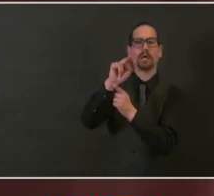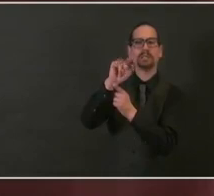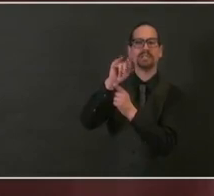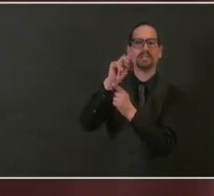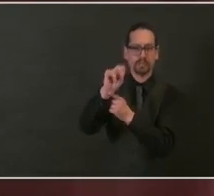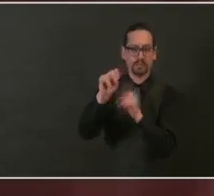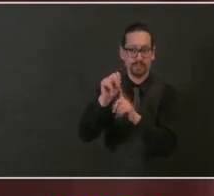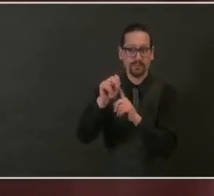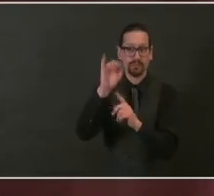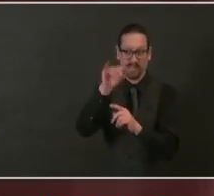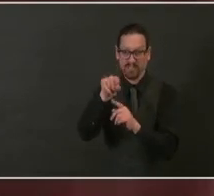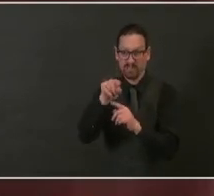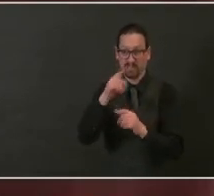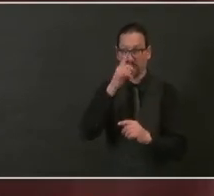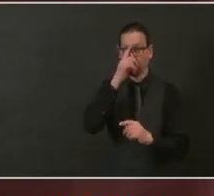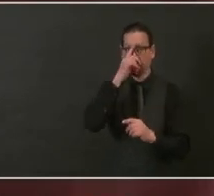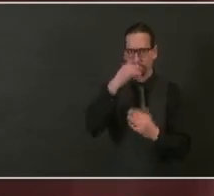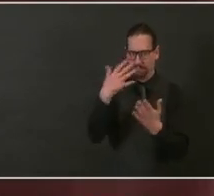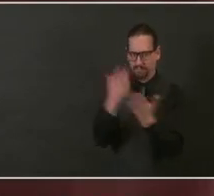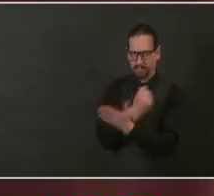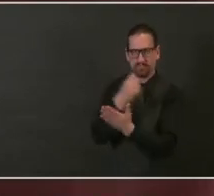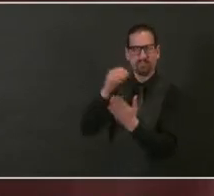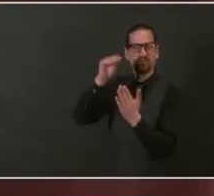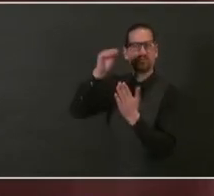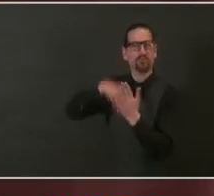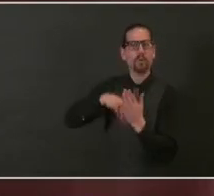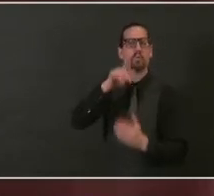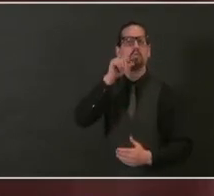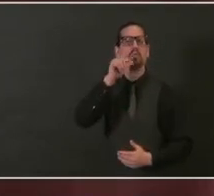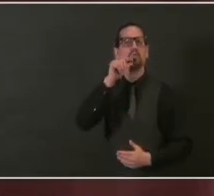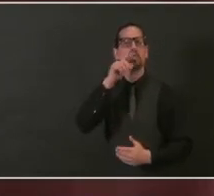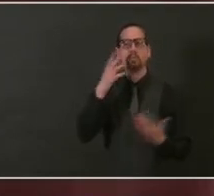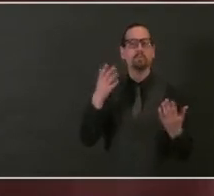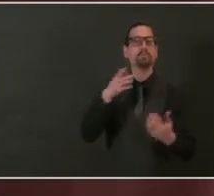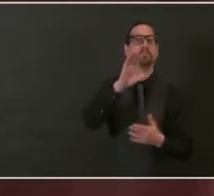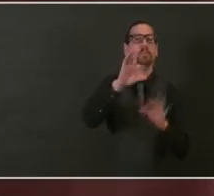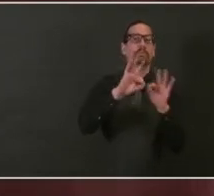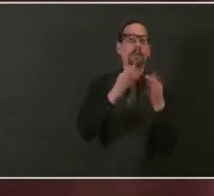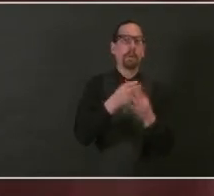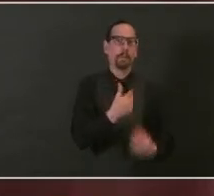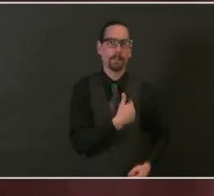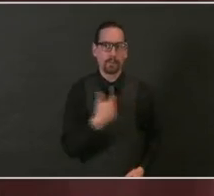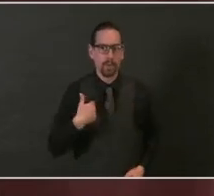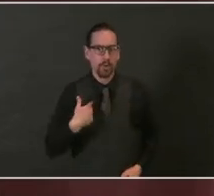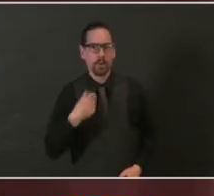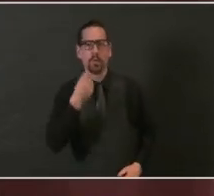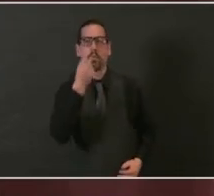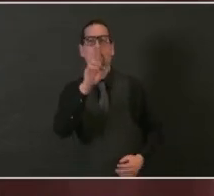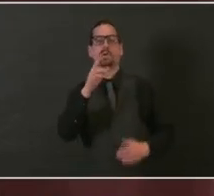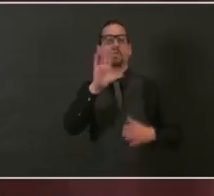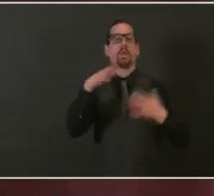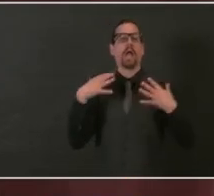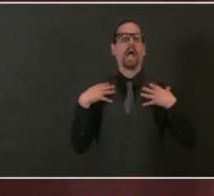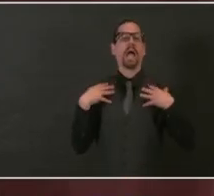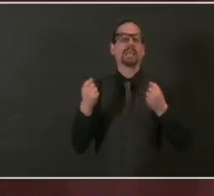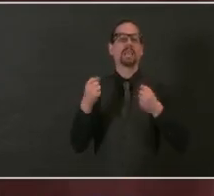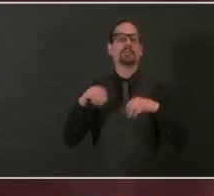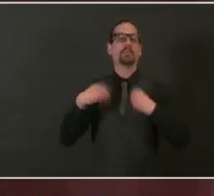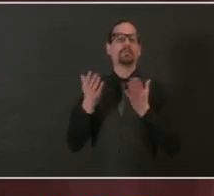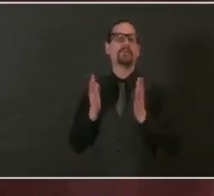information, and as soon as we're ready, we'll be able to engage and make sure that important community is vaccinated.